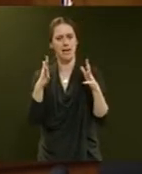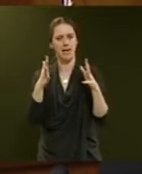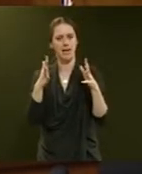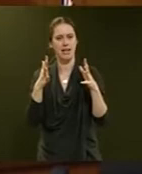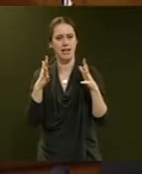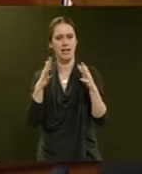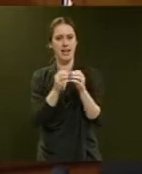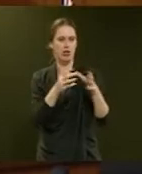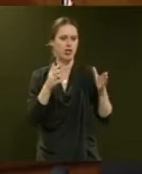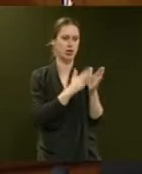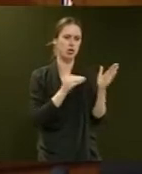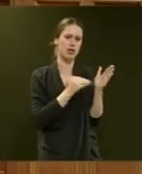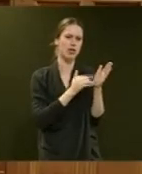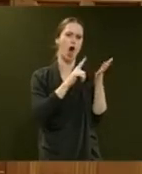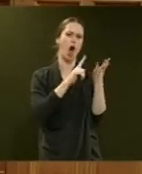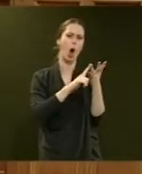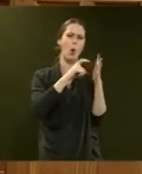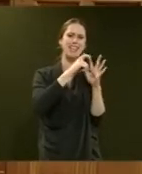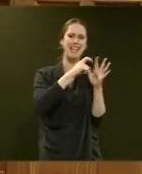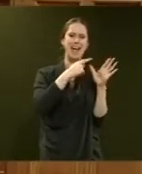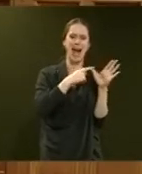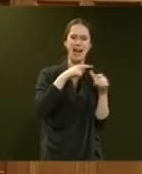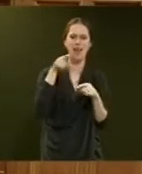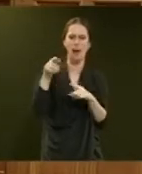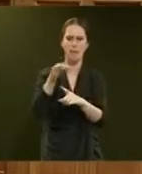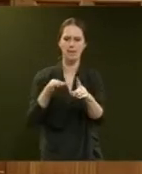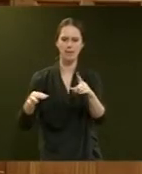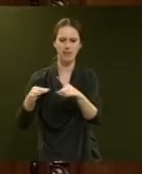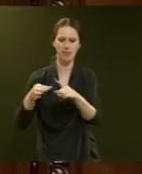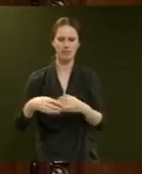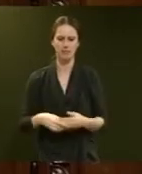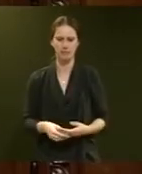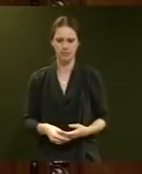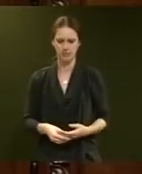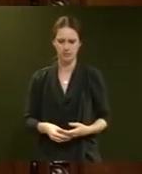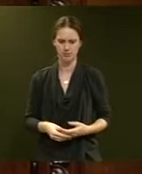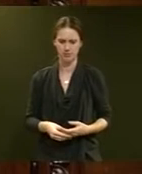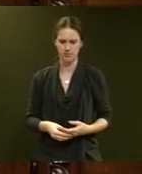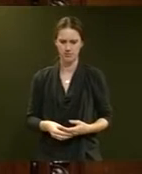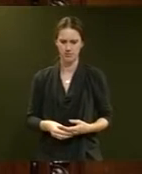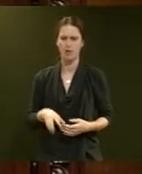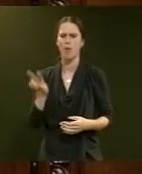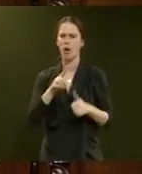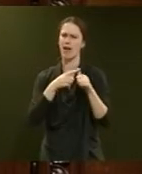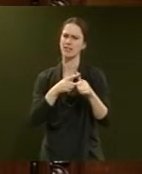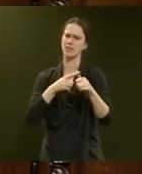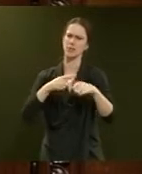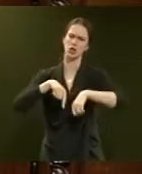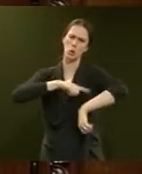Zealand's ODA in the Pacific. Can I just say, both answers have been too long.